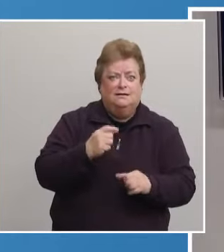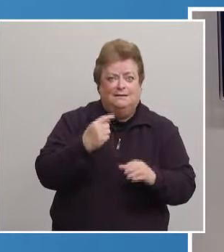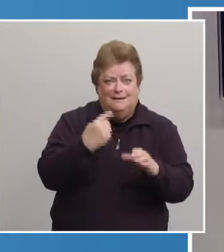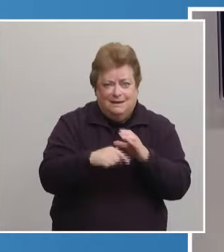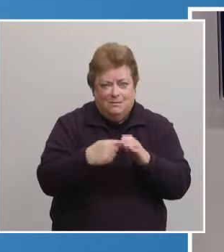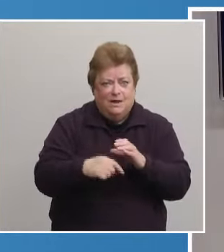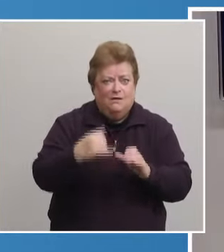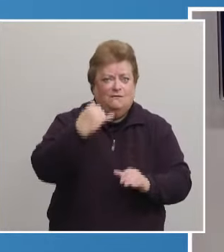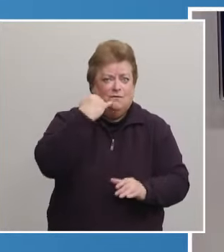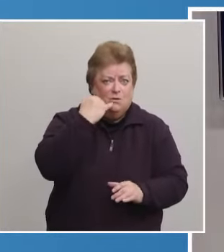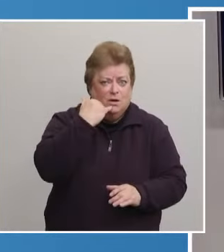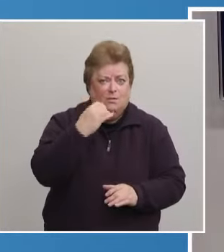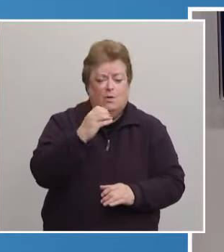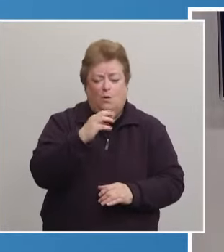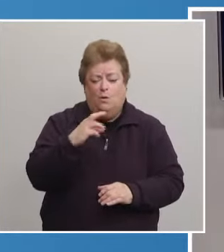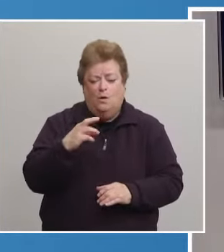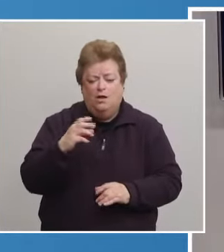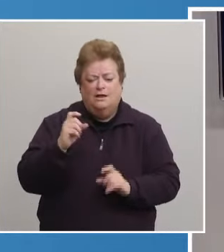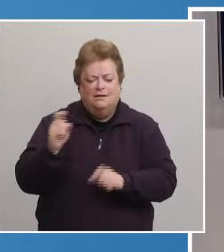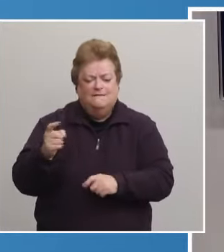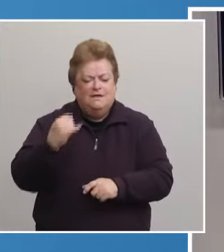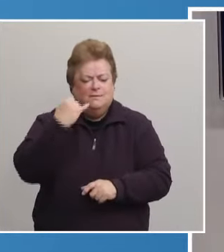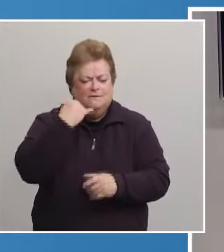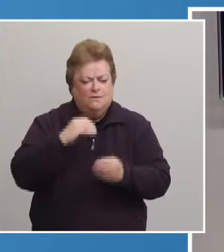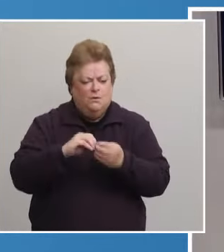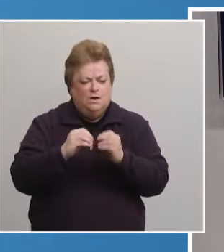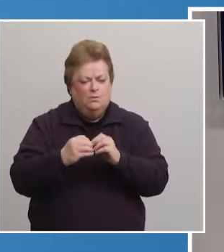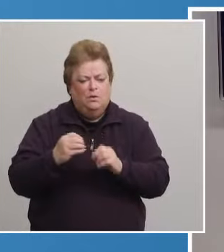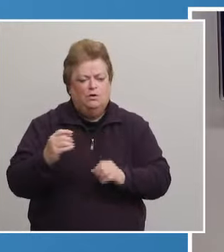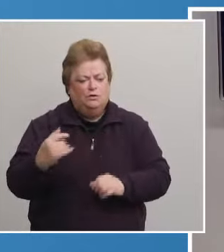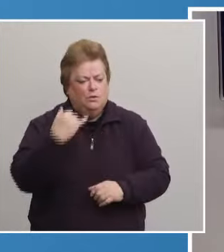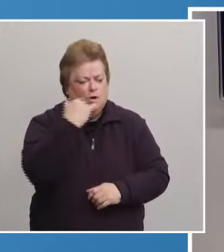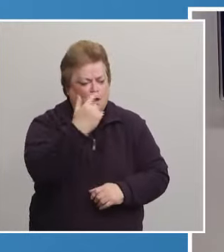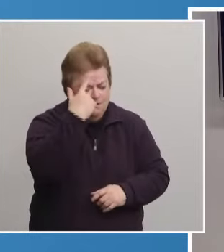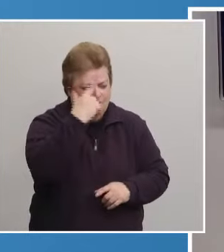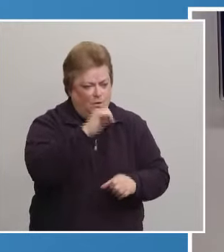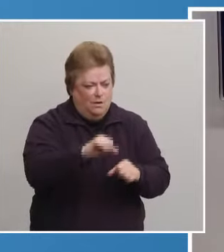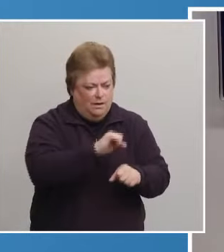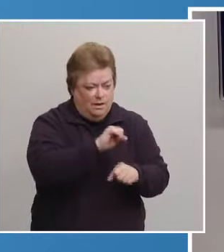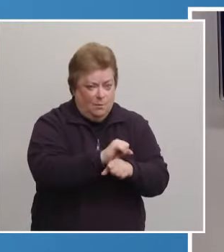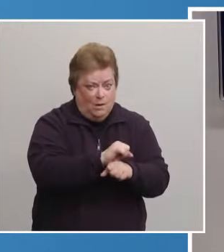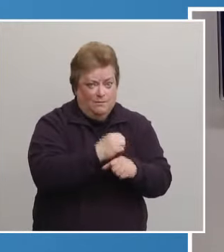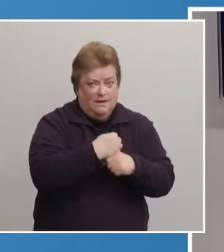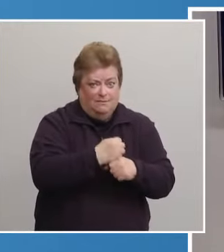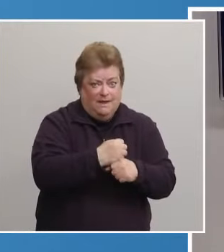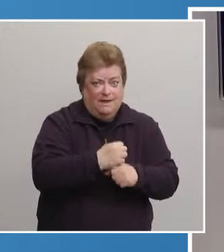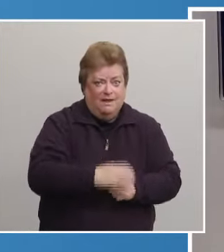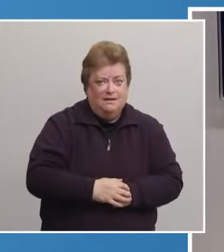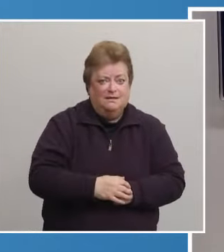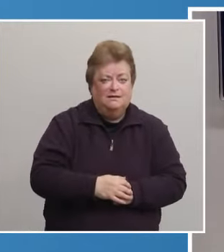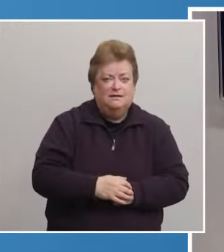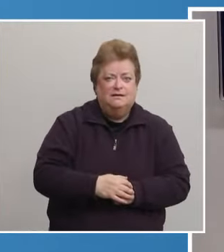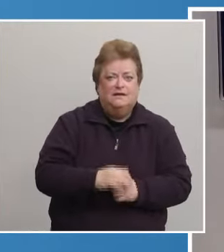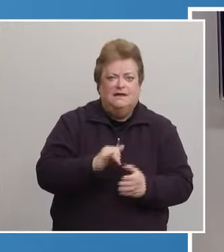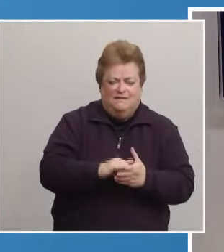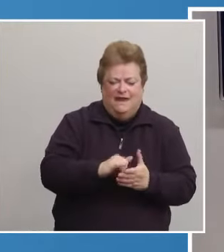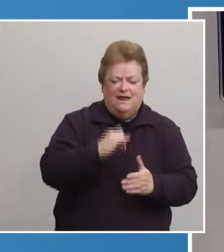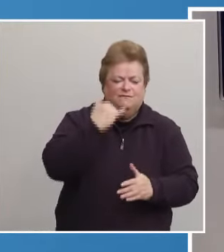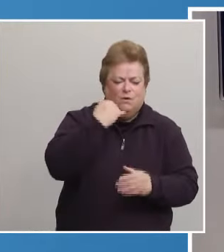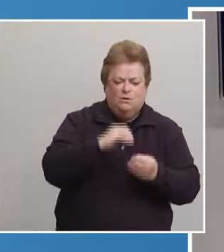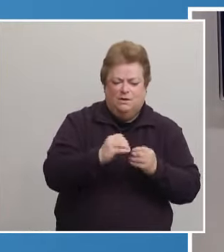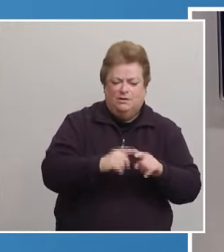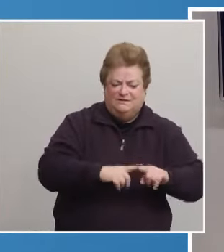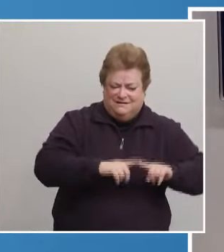giving them a phone number to call to schedule an appointment. The phone number given is different than the COVID-19 hotline number,